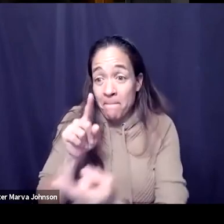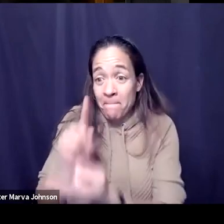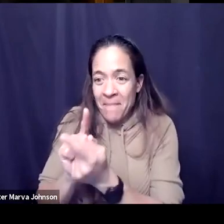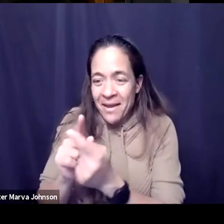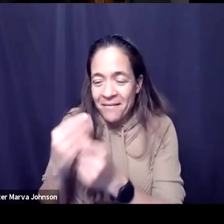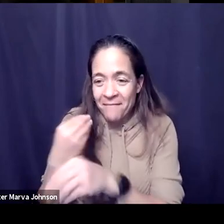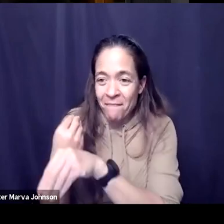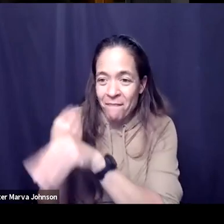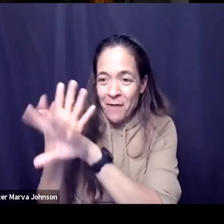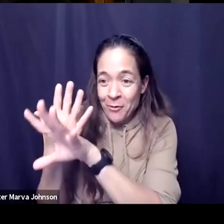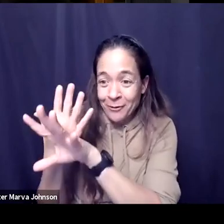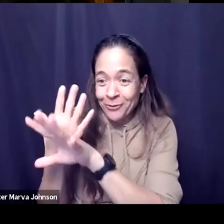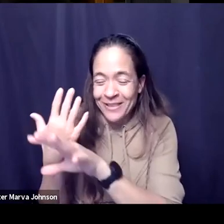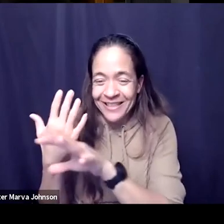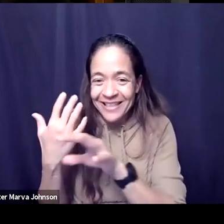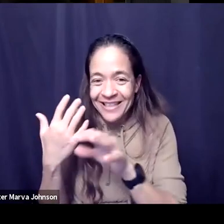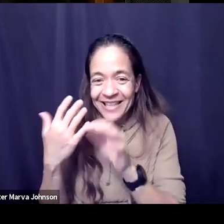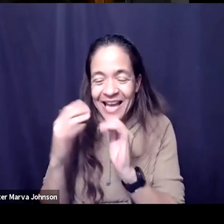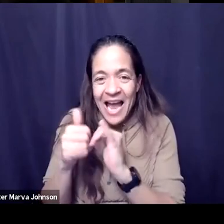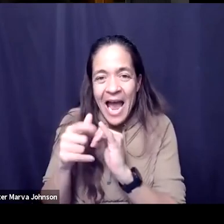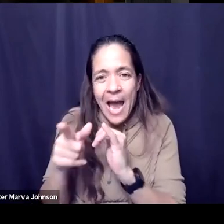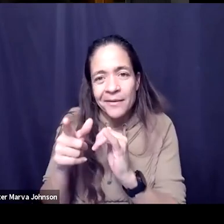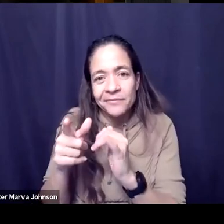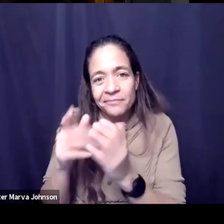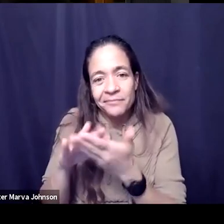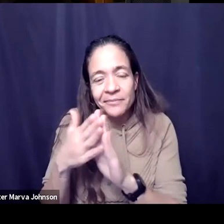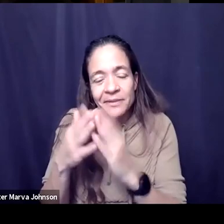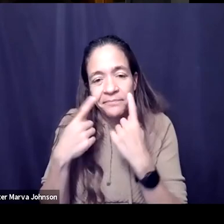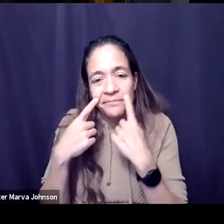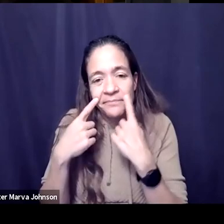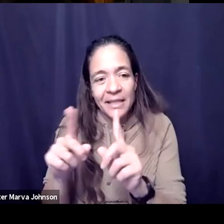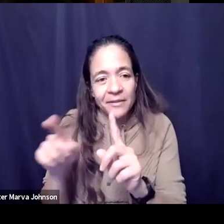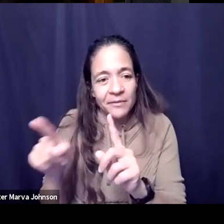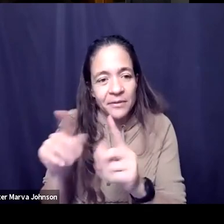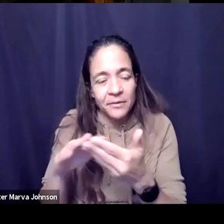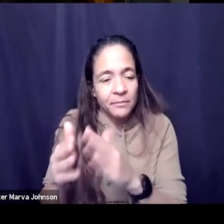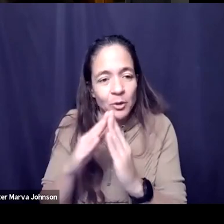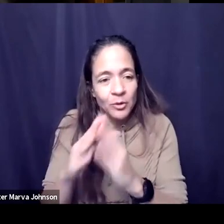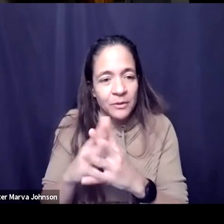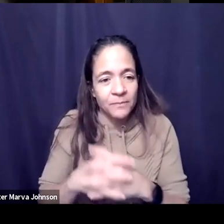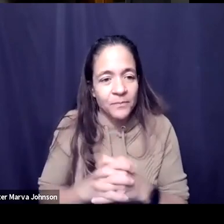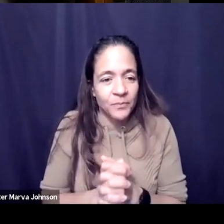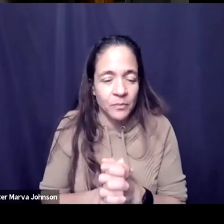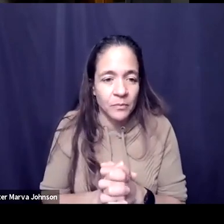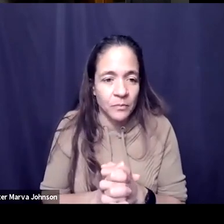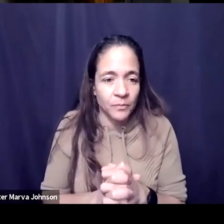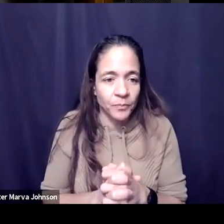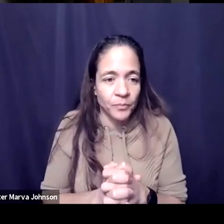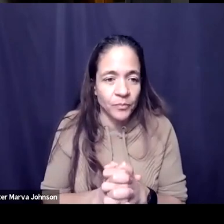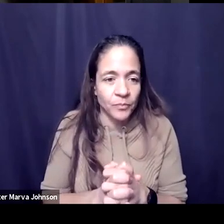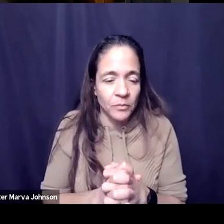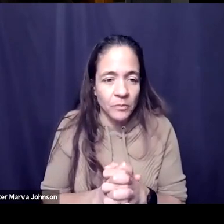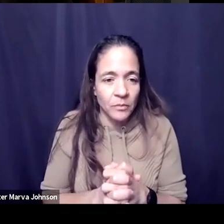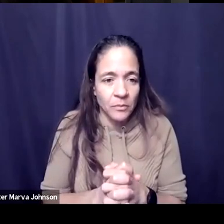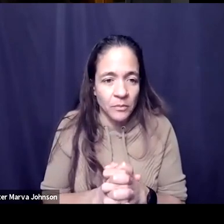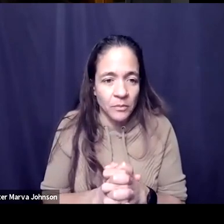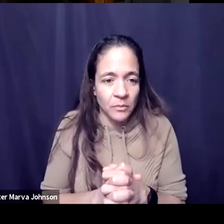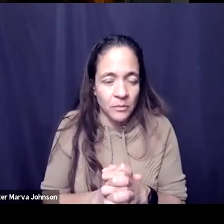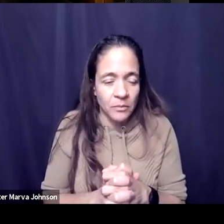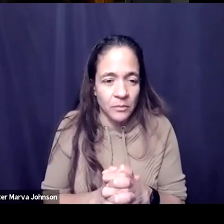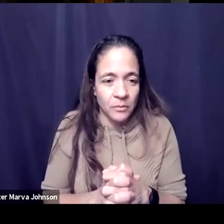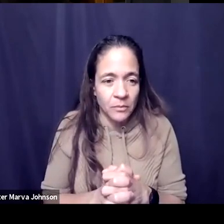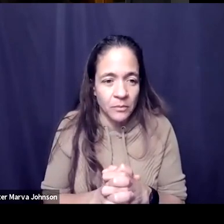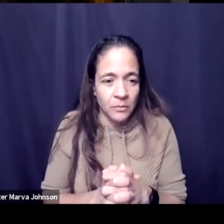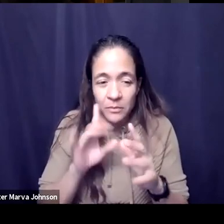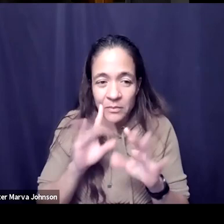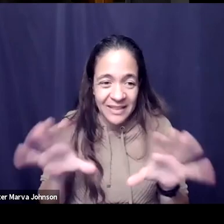relationships how do you how do you make successful online communities yeah so so the the get together system or methodology